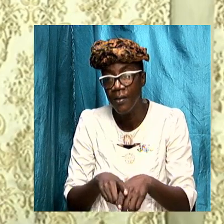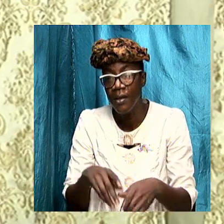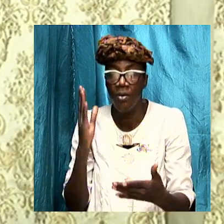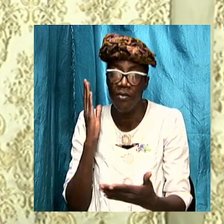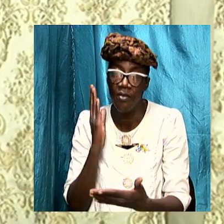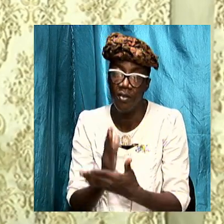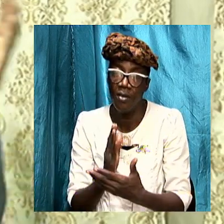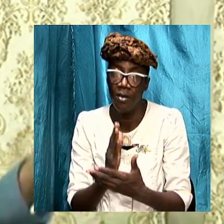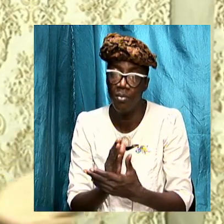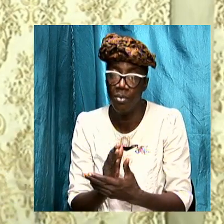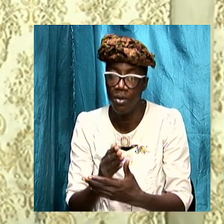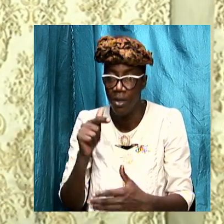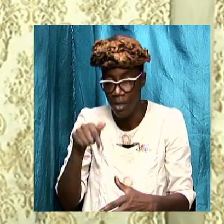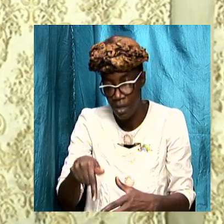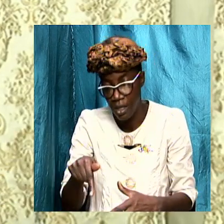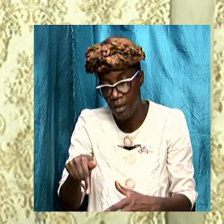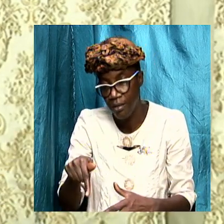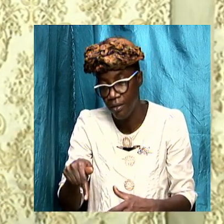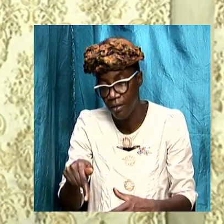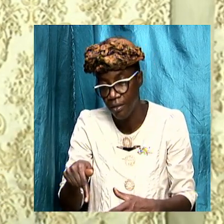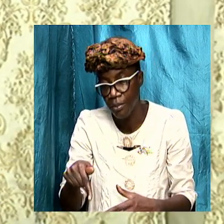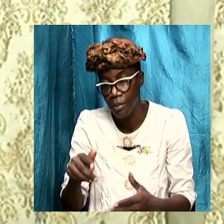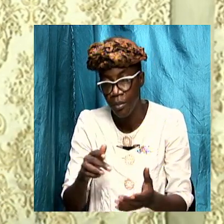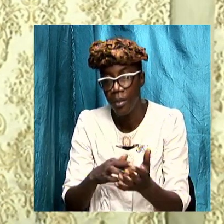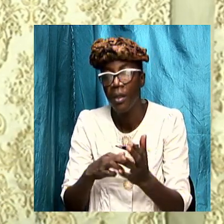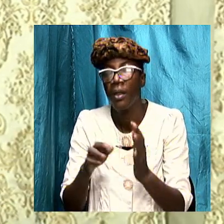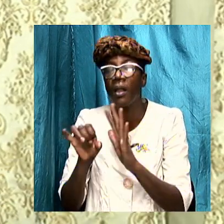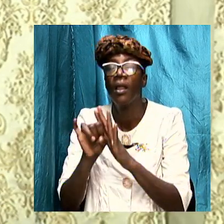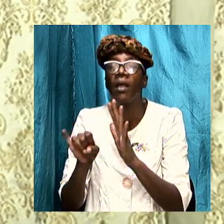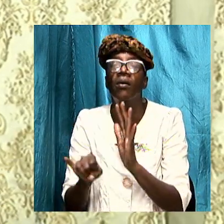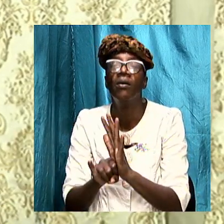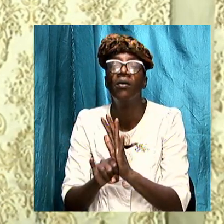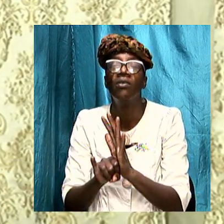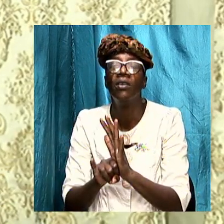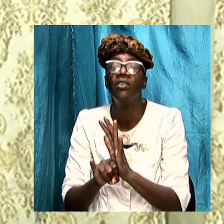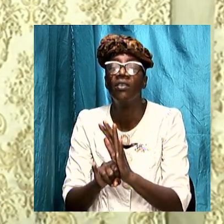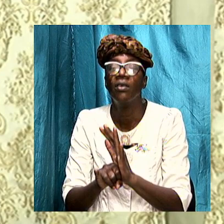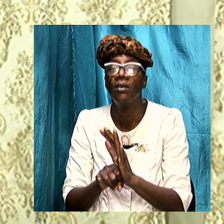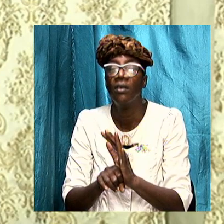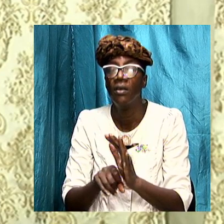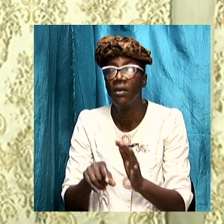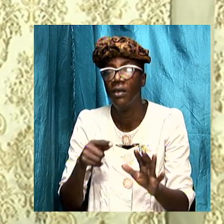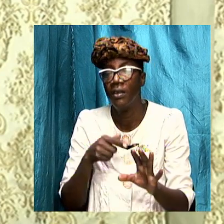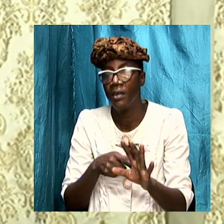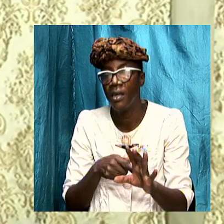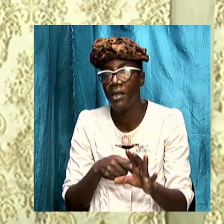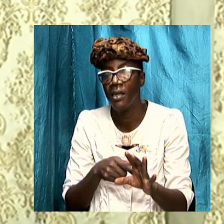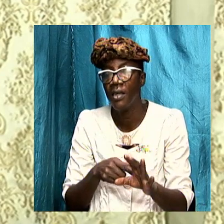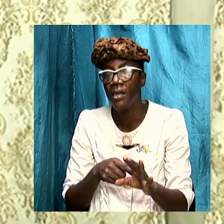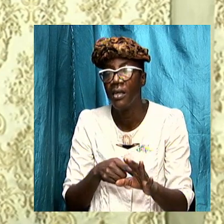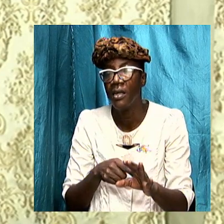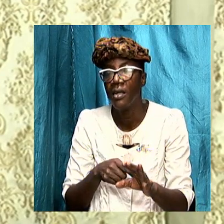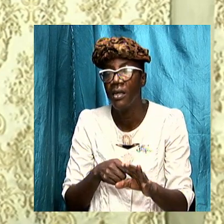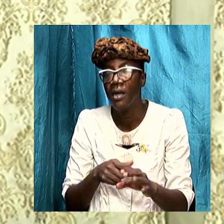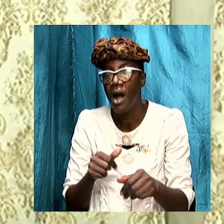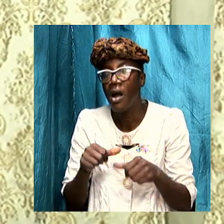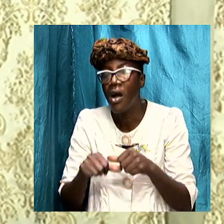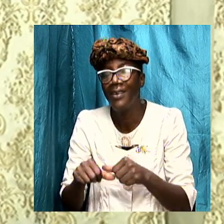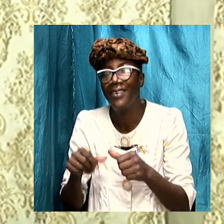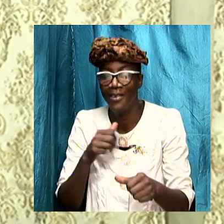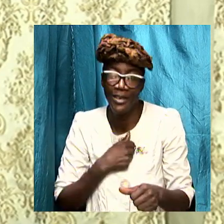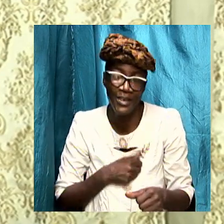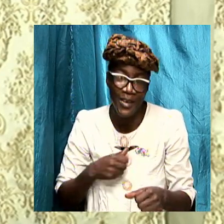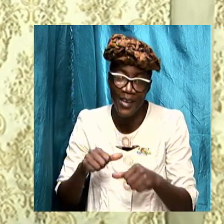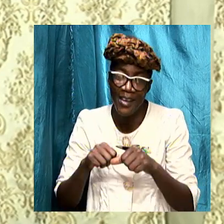down for this overview of the book of revelation and we pick up next week God's willing